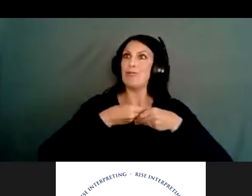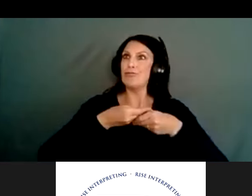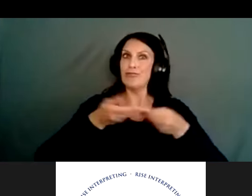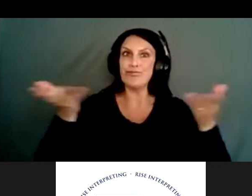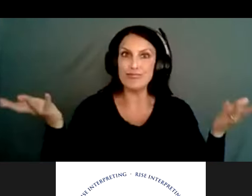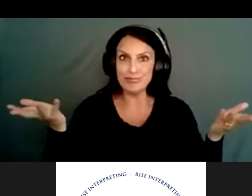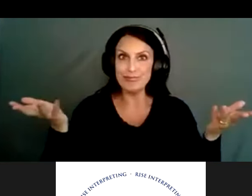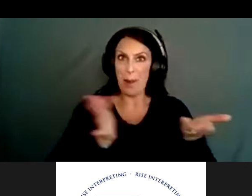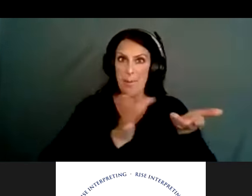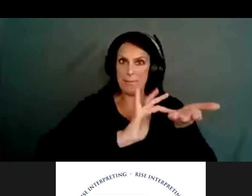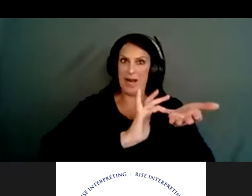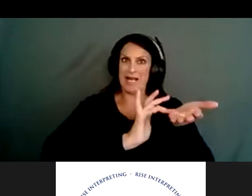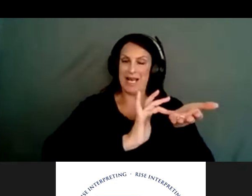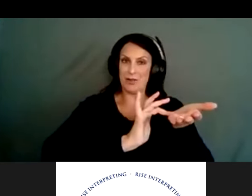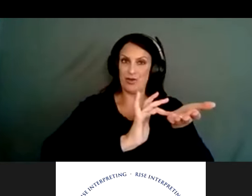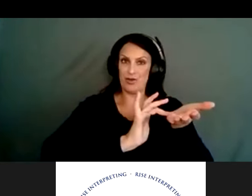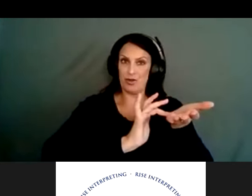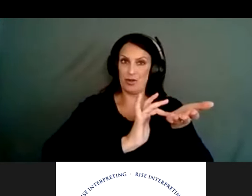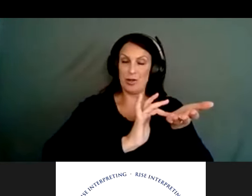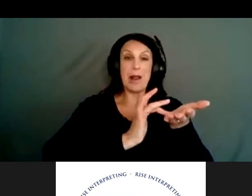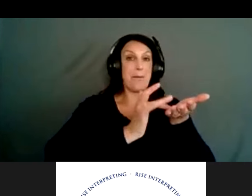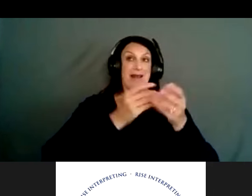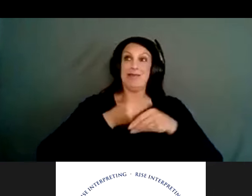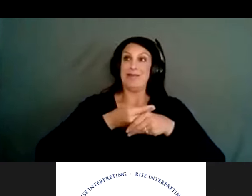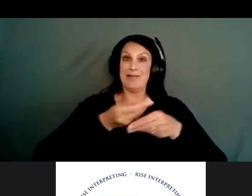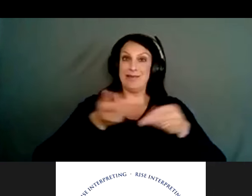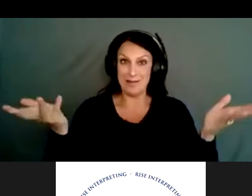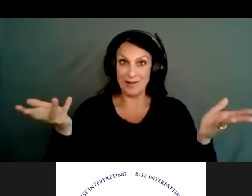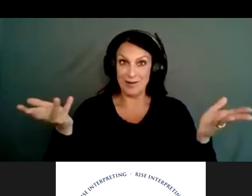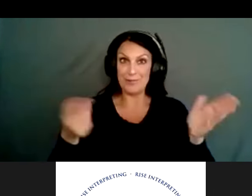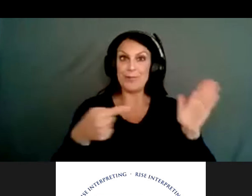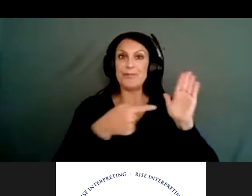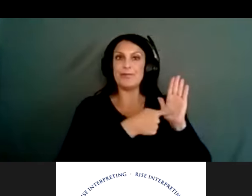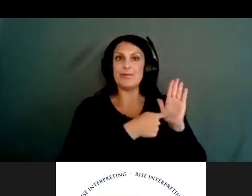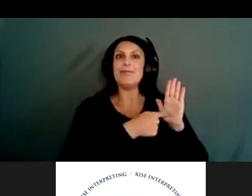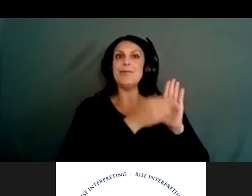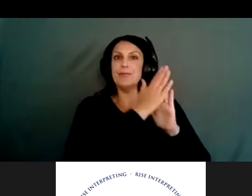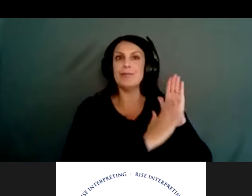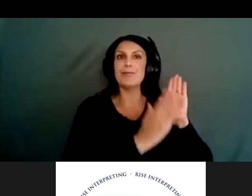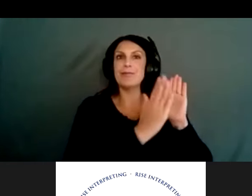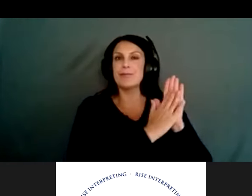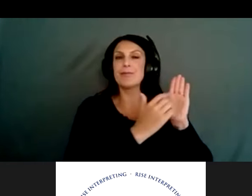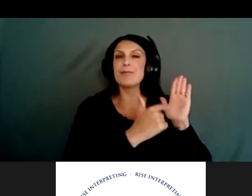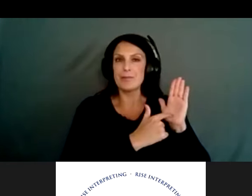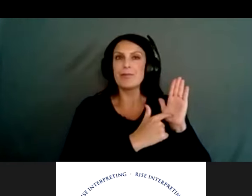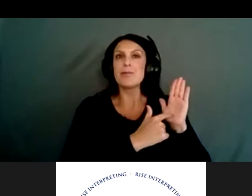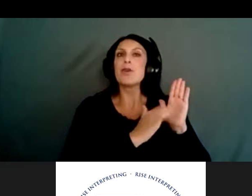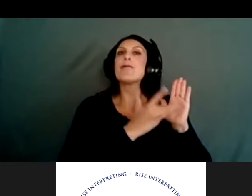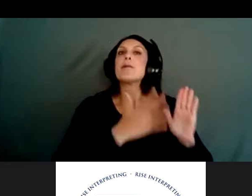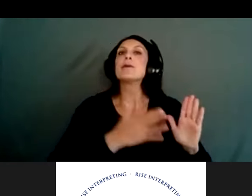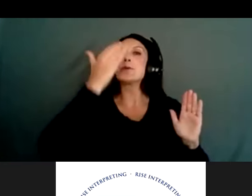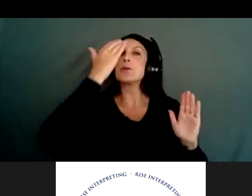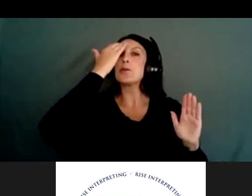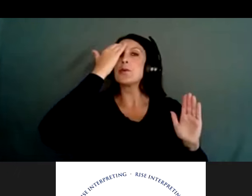can be effective, but even more effective when combined with a pharmacist who's been trained to identify suicide risk. Do a